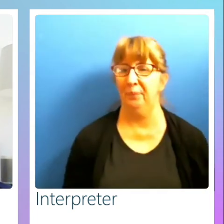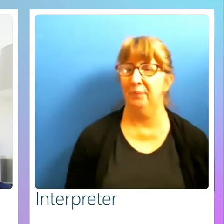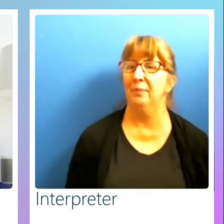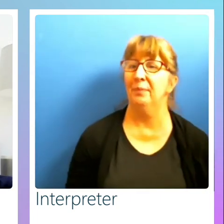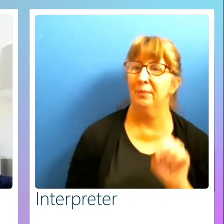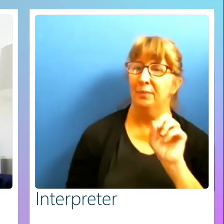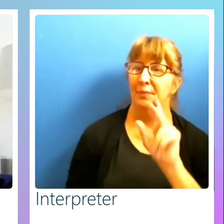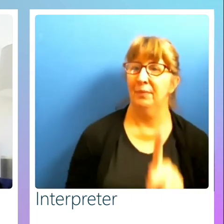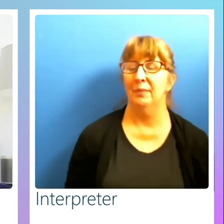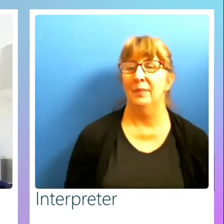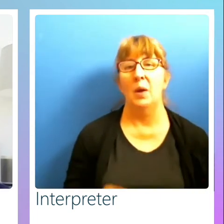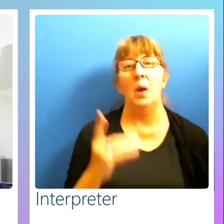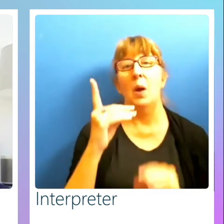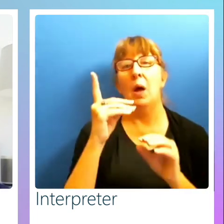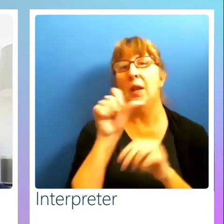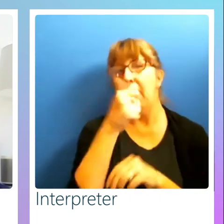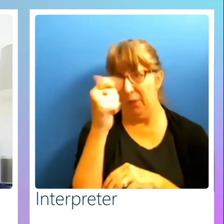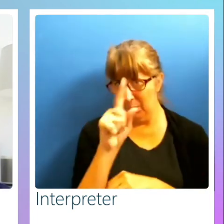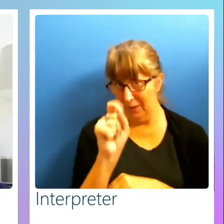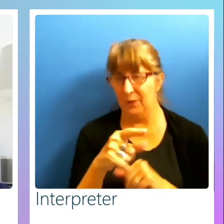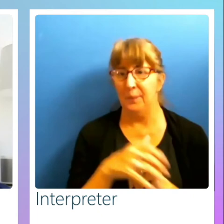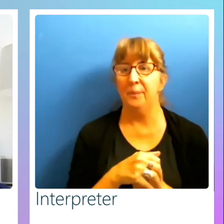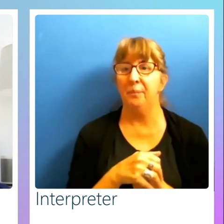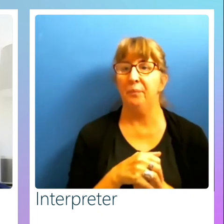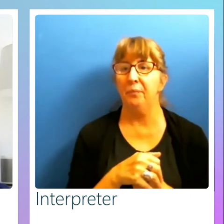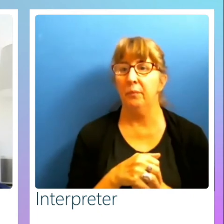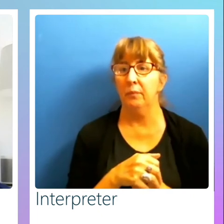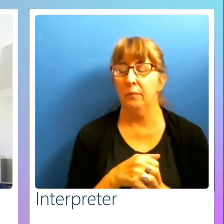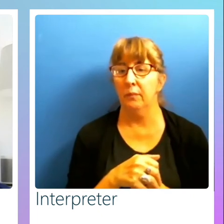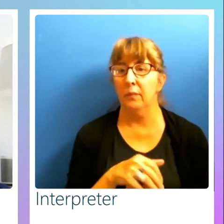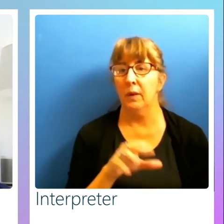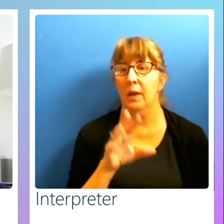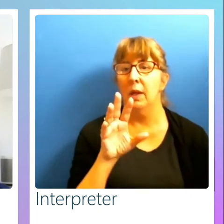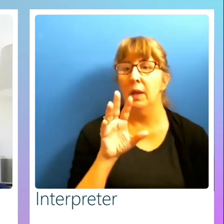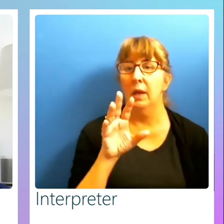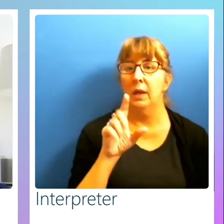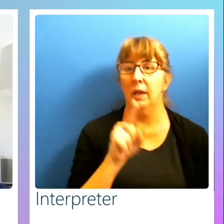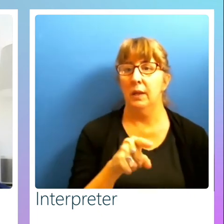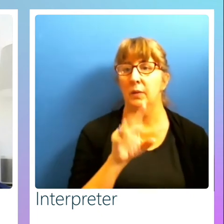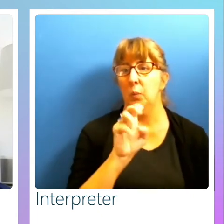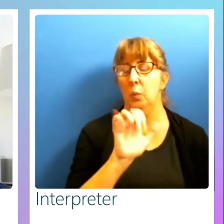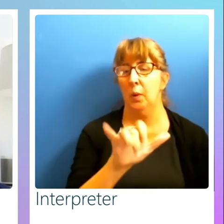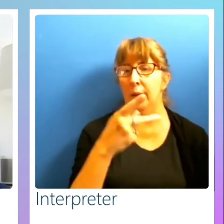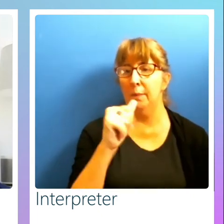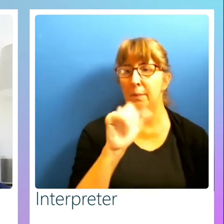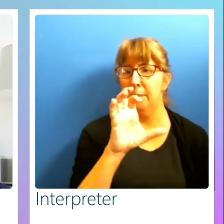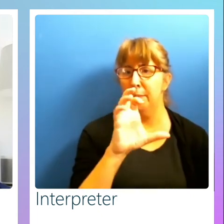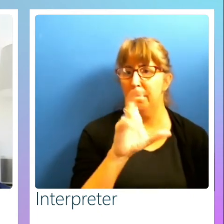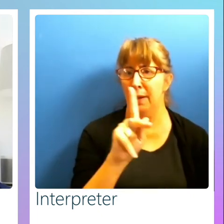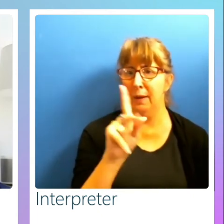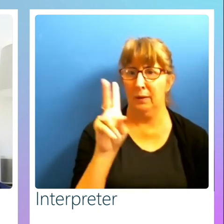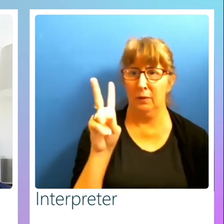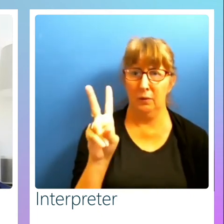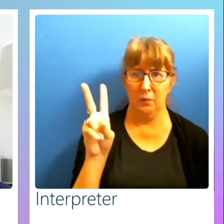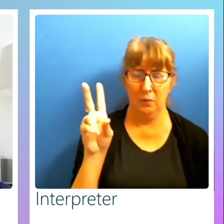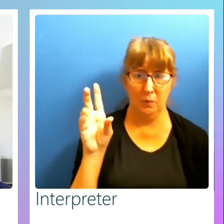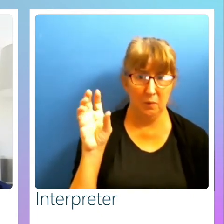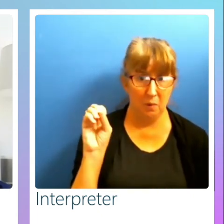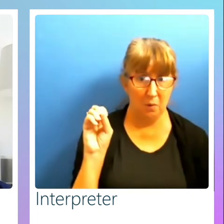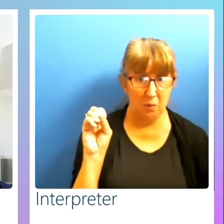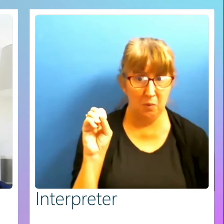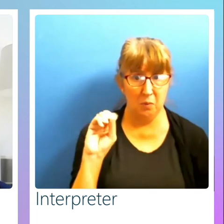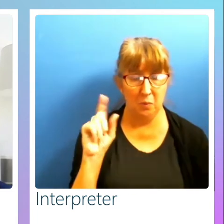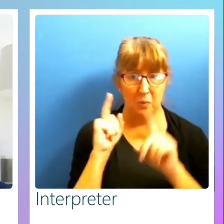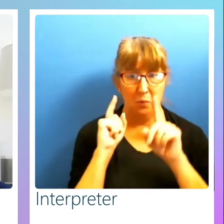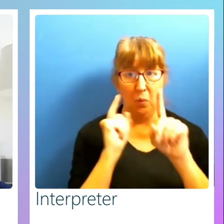So here is another question, is WCAG 2.0 A and double A the goal? What is the returns on investment